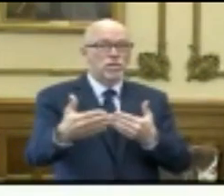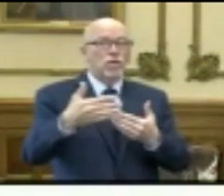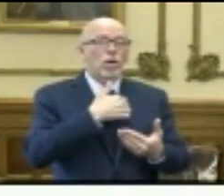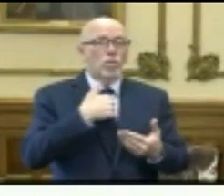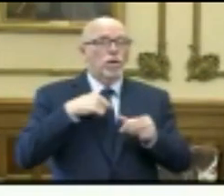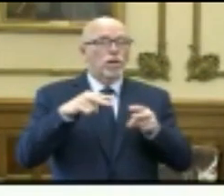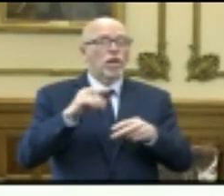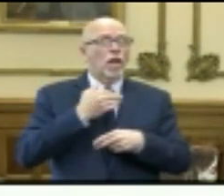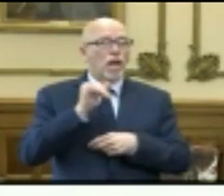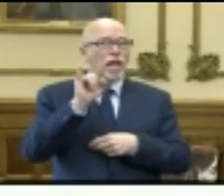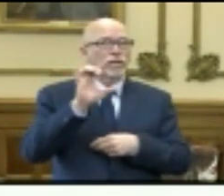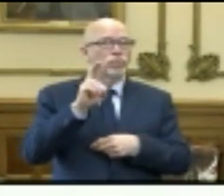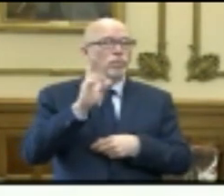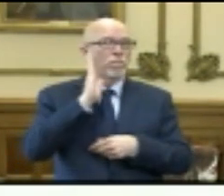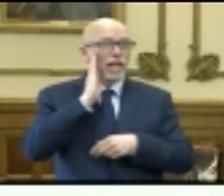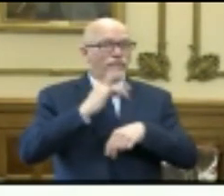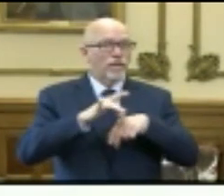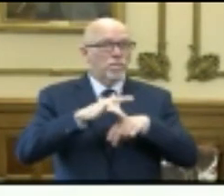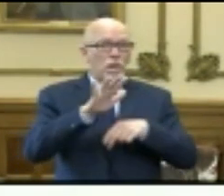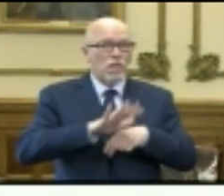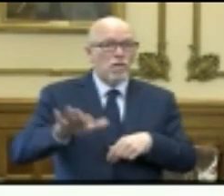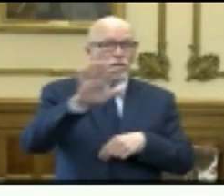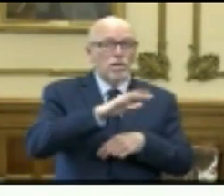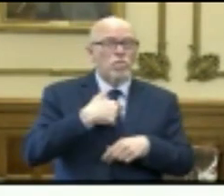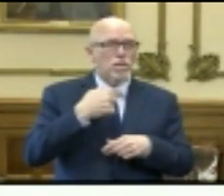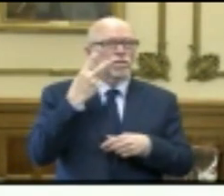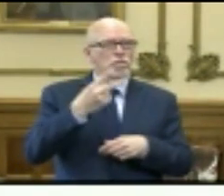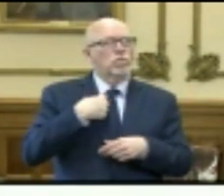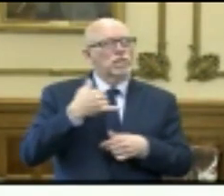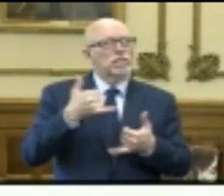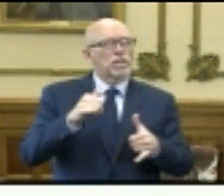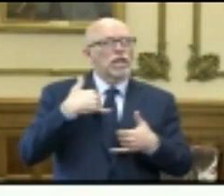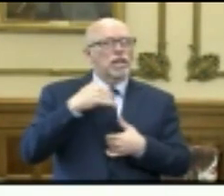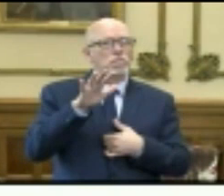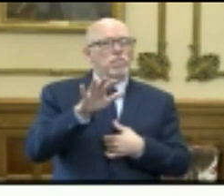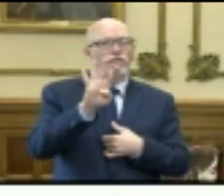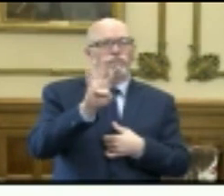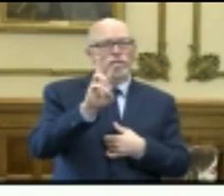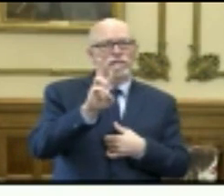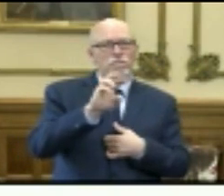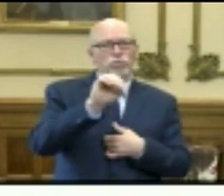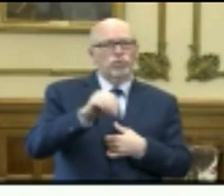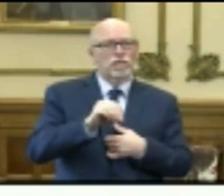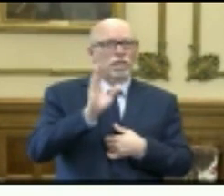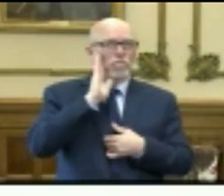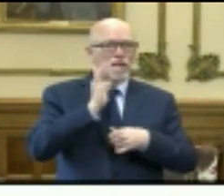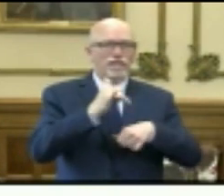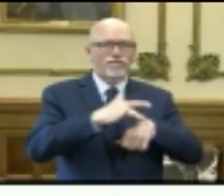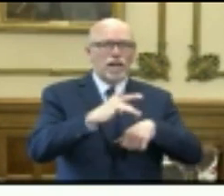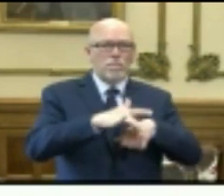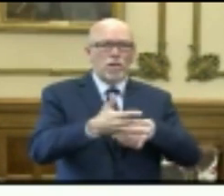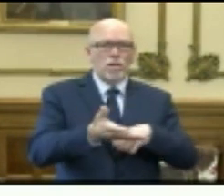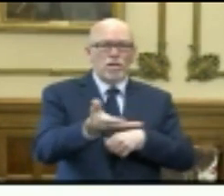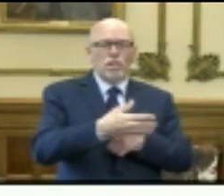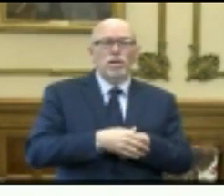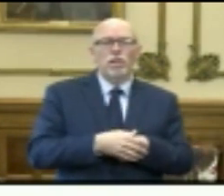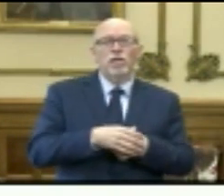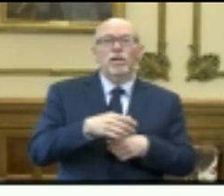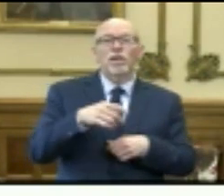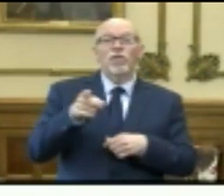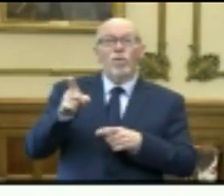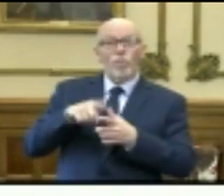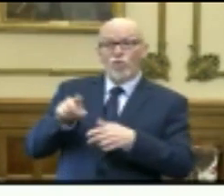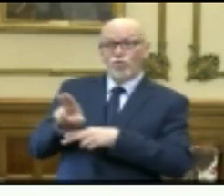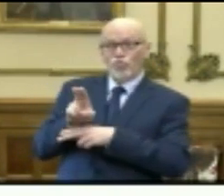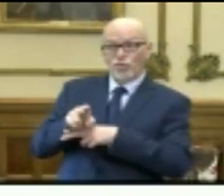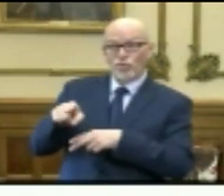ICU bed availability. We continue to see that we have about 46 percent of our beds that are available. Of those that are being used,